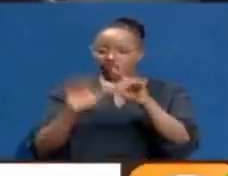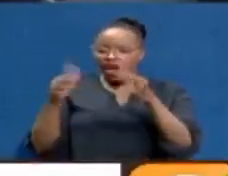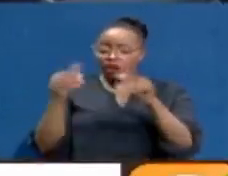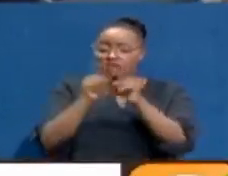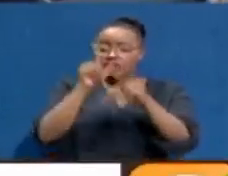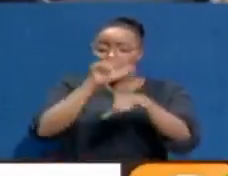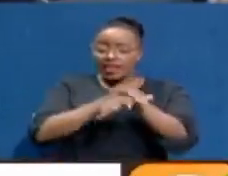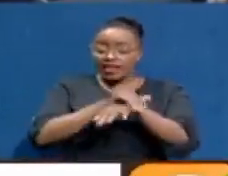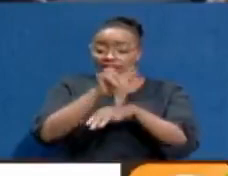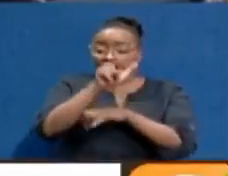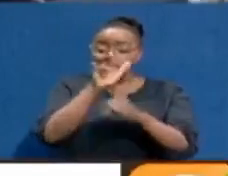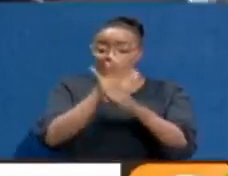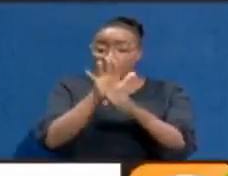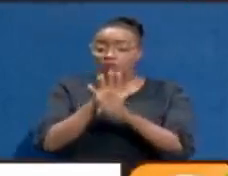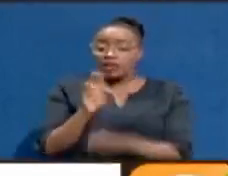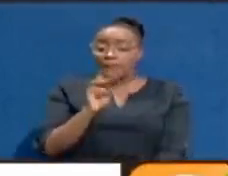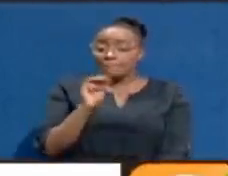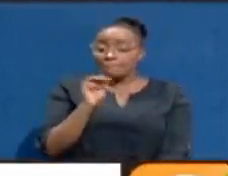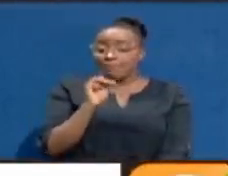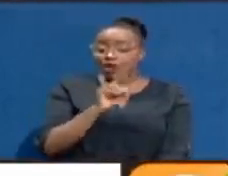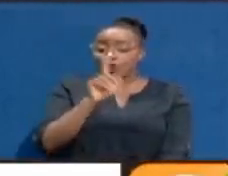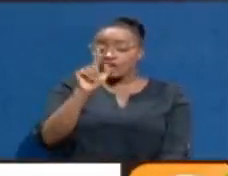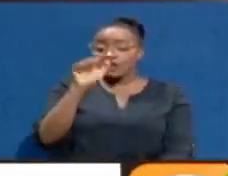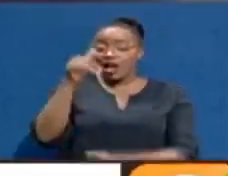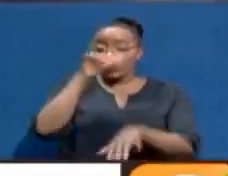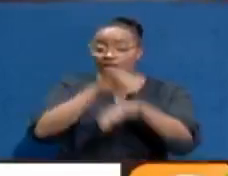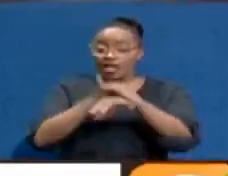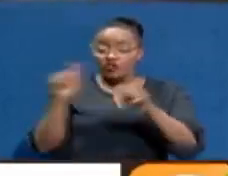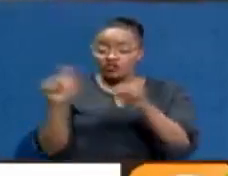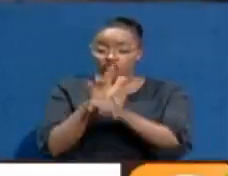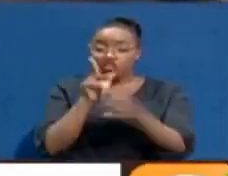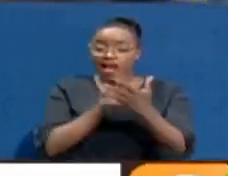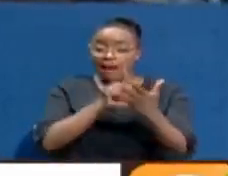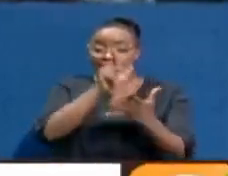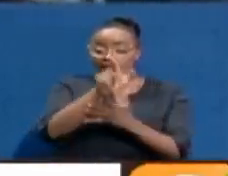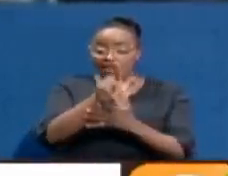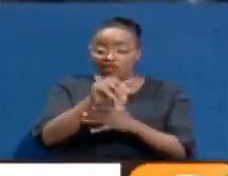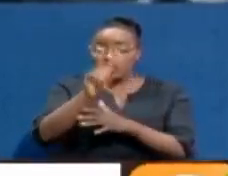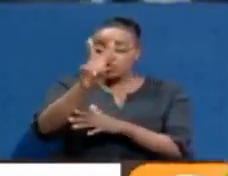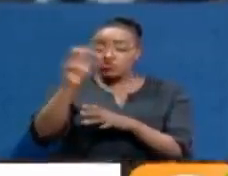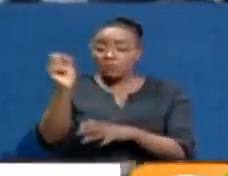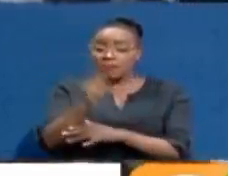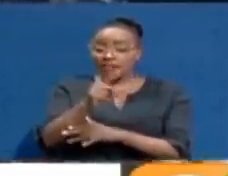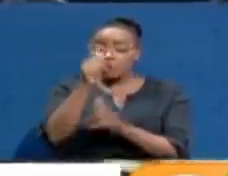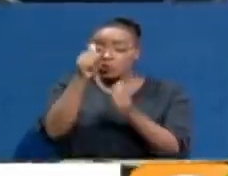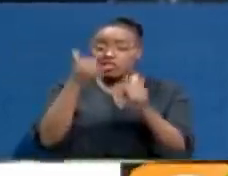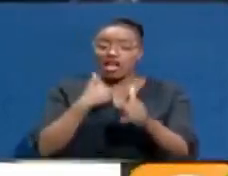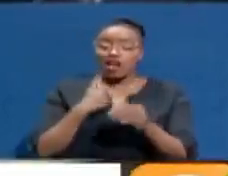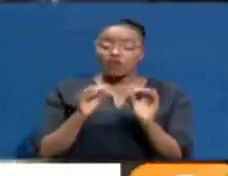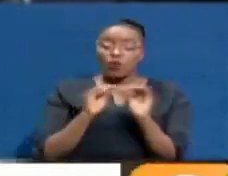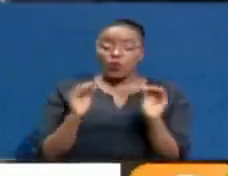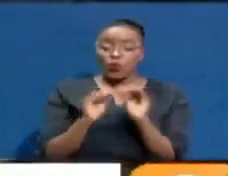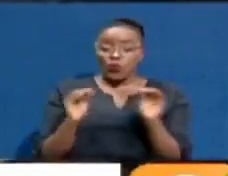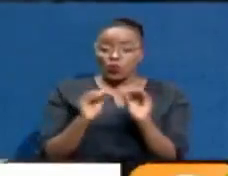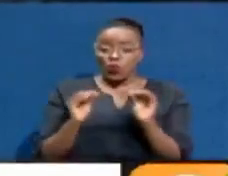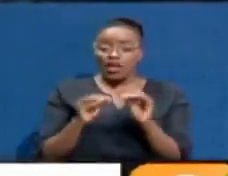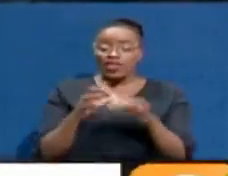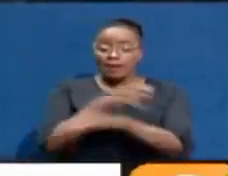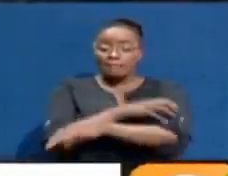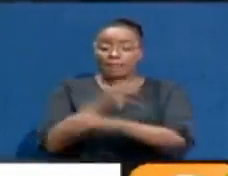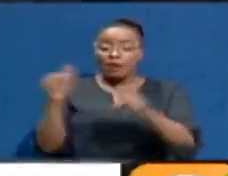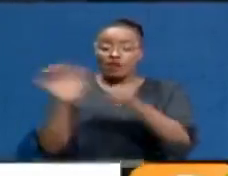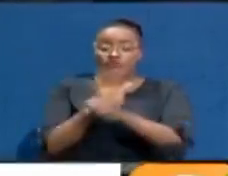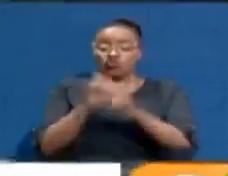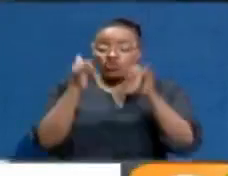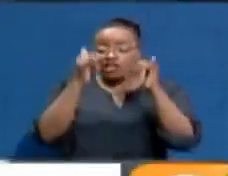how they obtained the multi-million tenders and how they received full payments under two months if they didn't have the influence of powerful